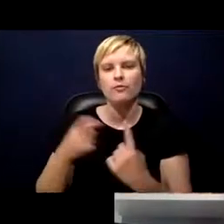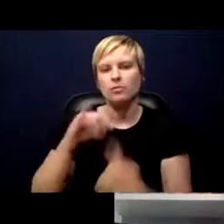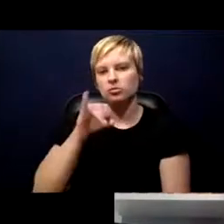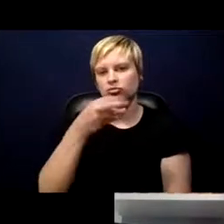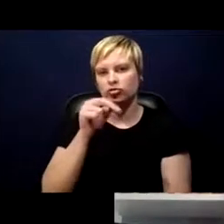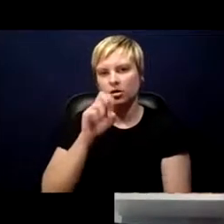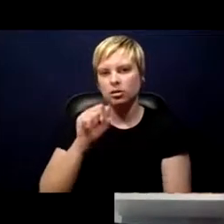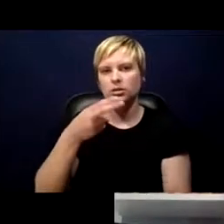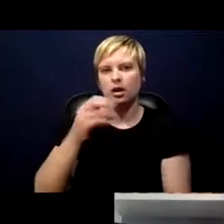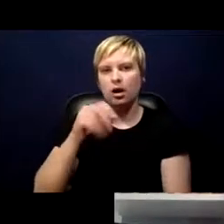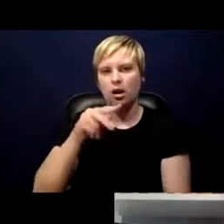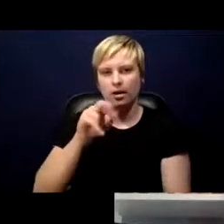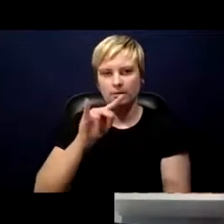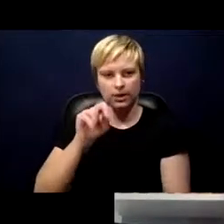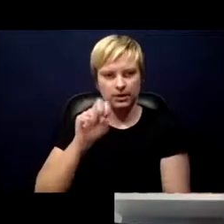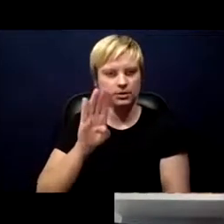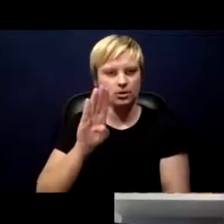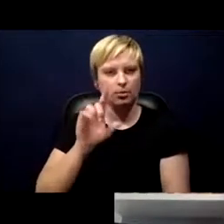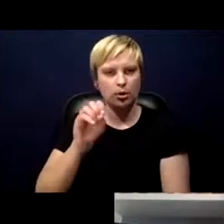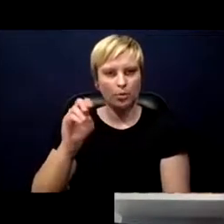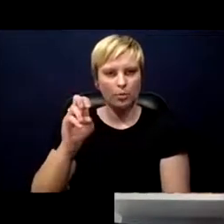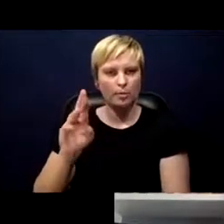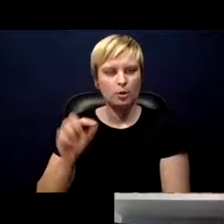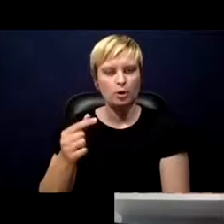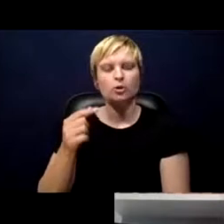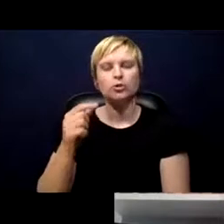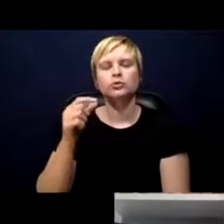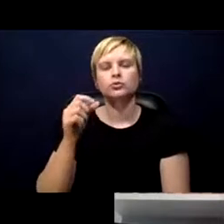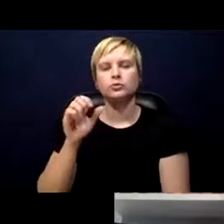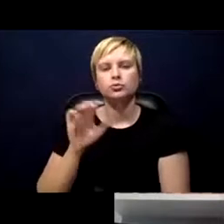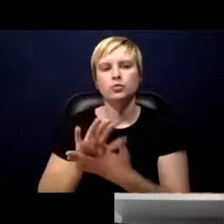Bloomberg School of Public Health, Colbert, UNICEF.